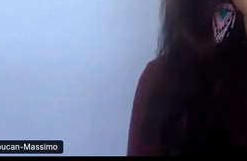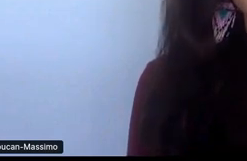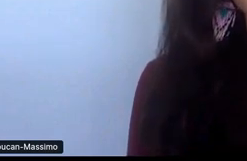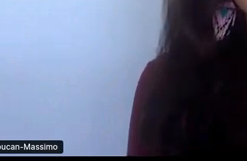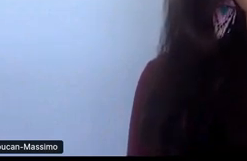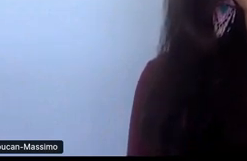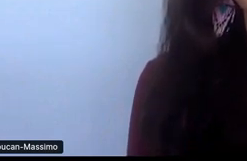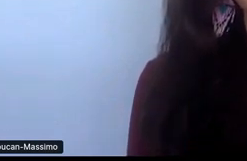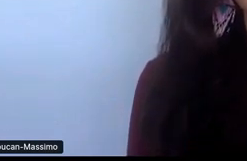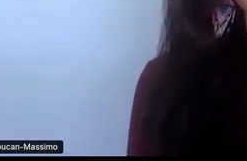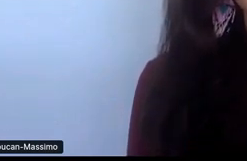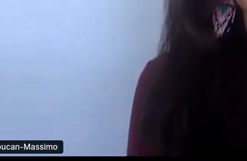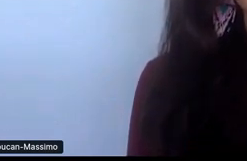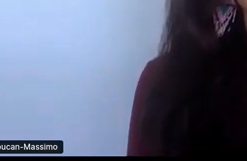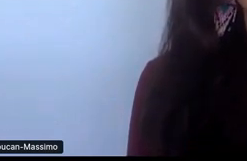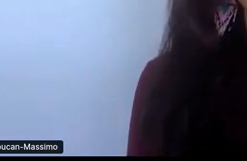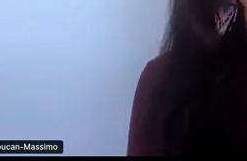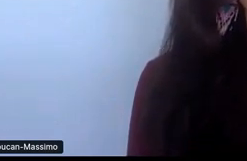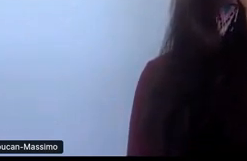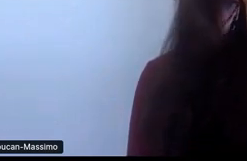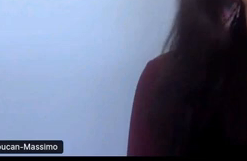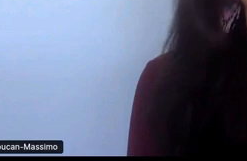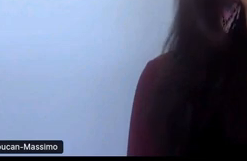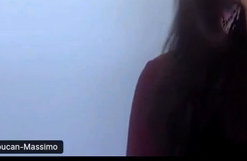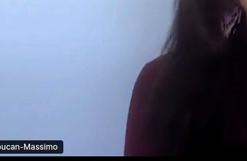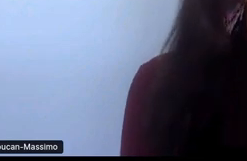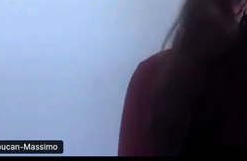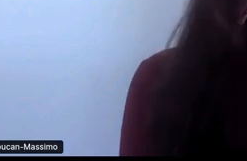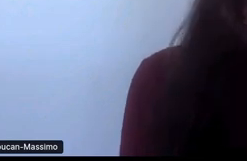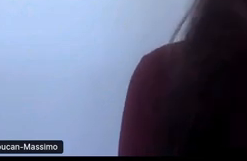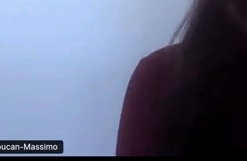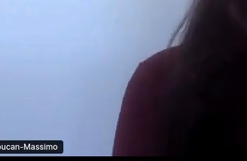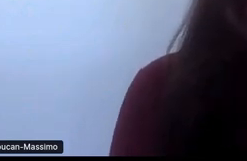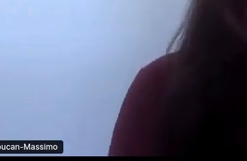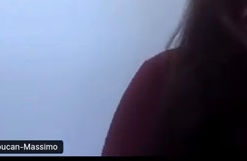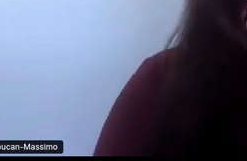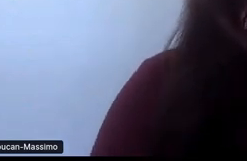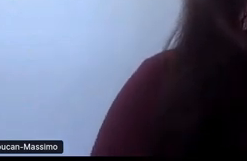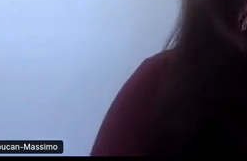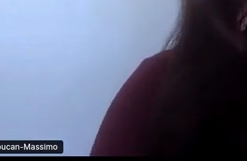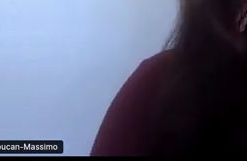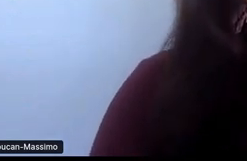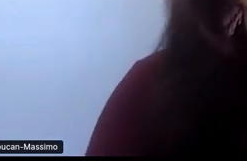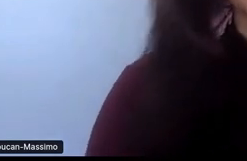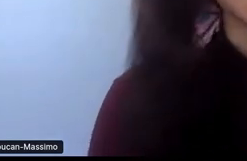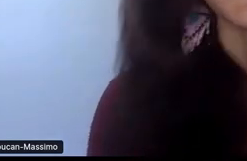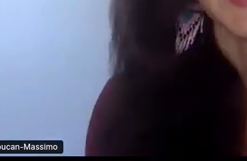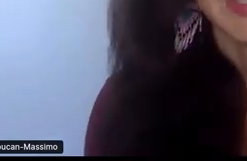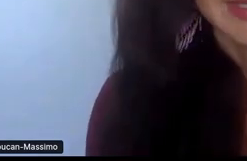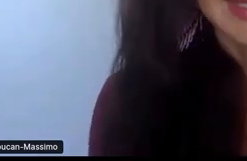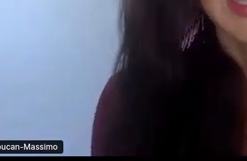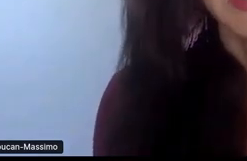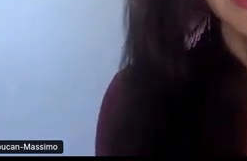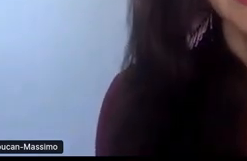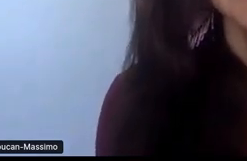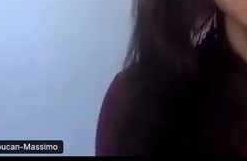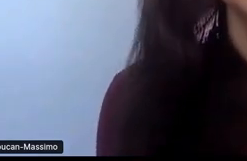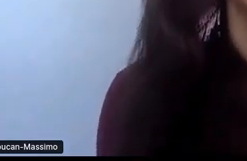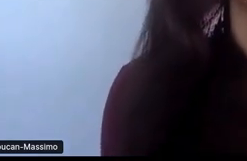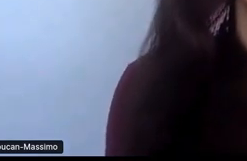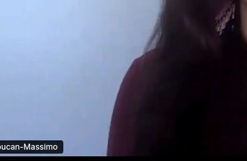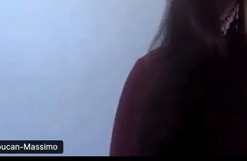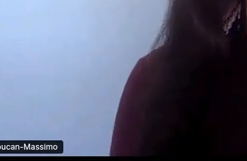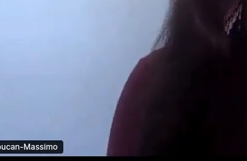a few moments, I'll pose one or two to you at the end of your remarks. So with that, Melina, the floor is yours. Okay. Hi, hi.